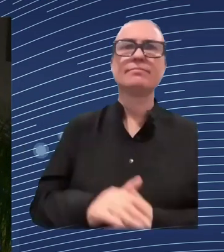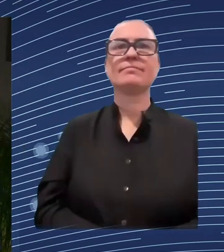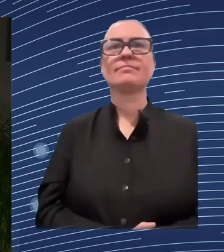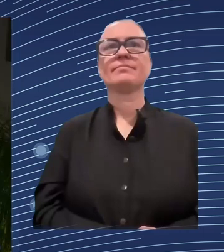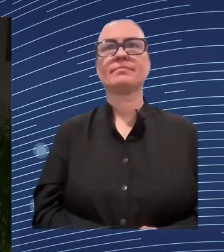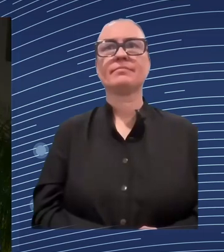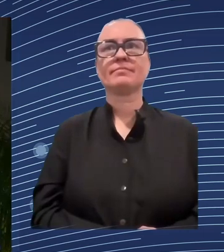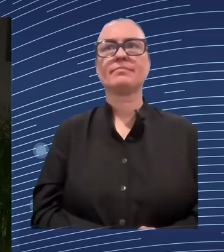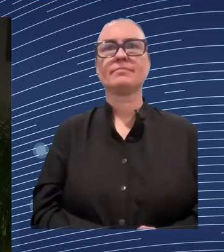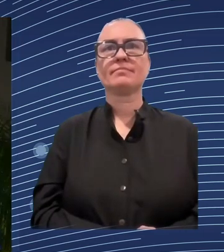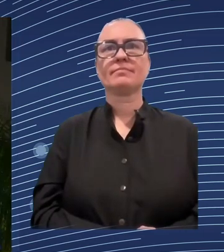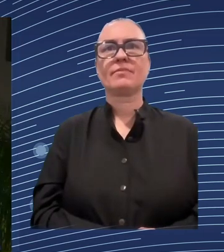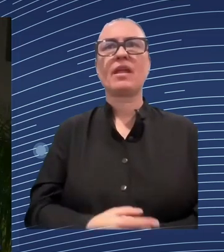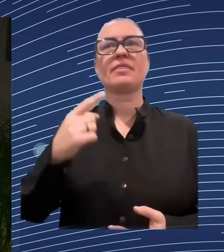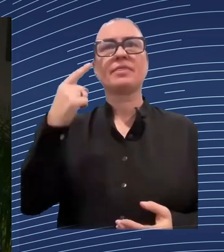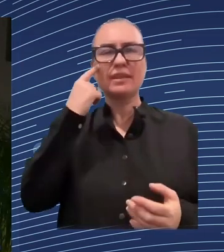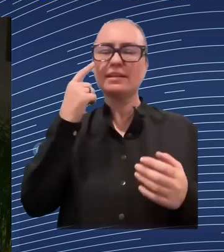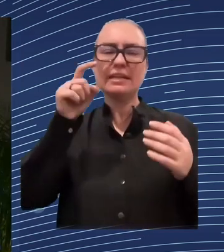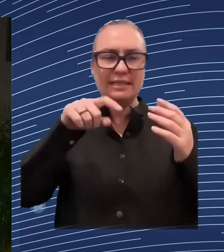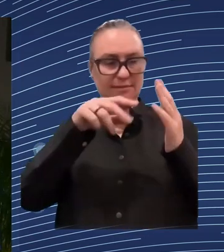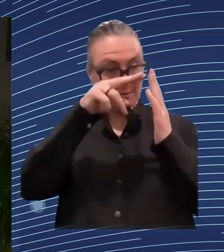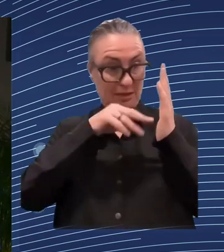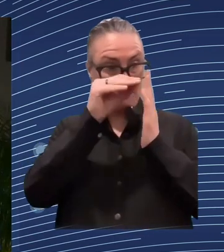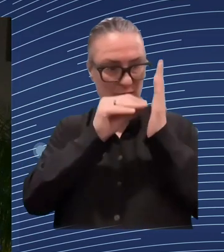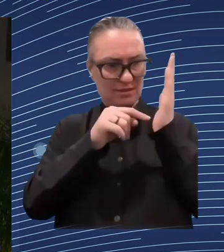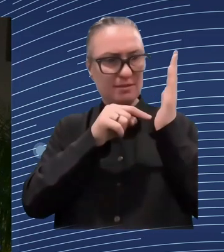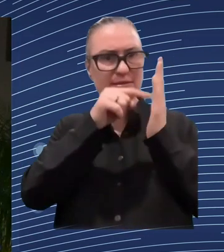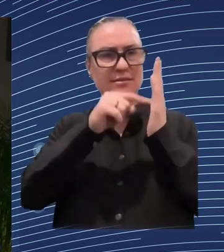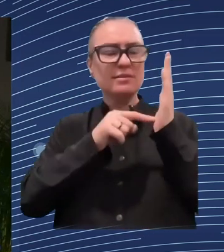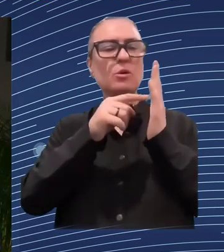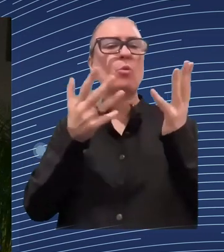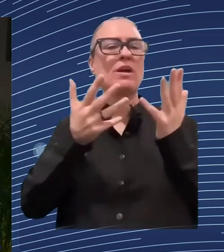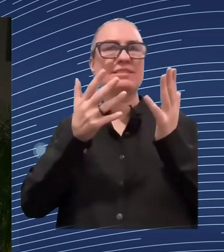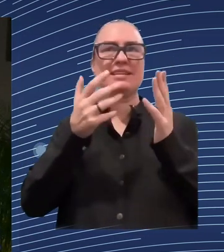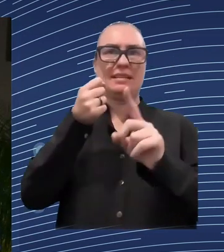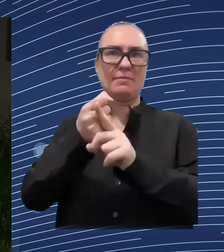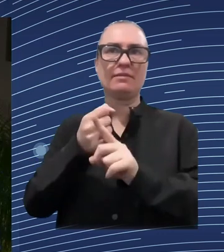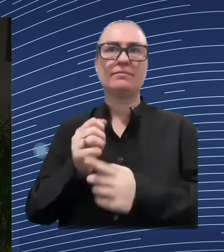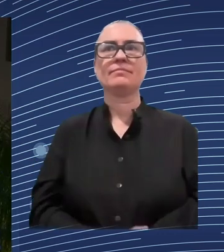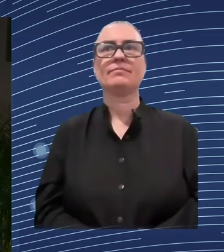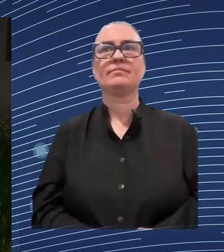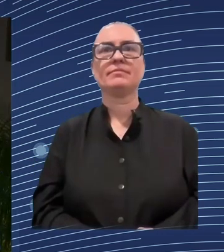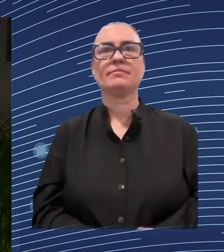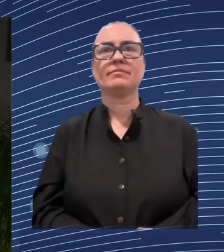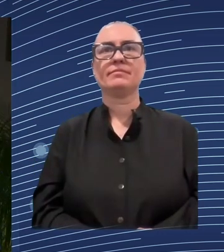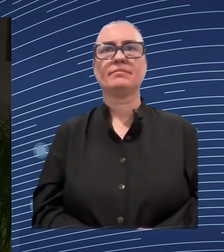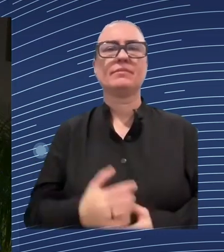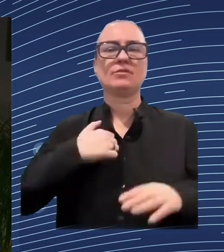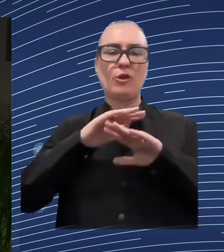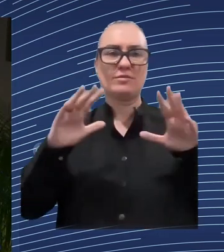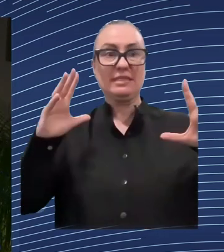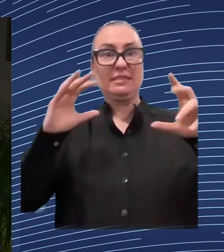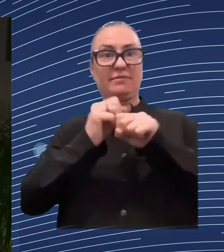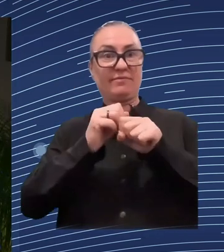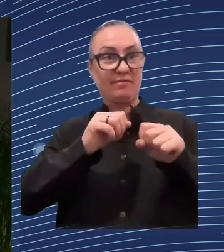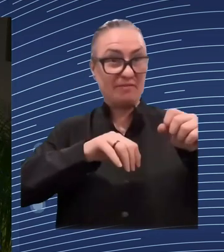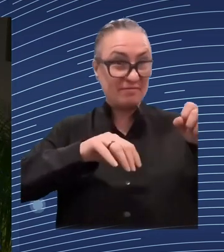transitions, transitions on the labor market, and the overall societal developments. And therefore, we can expect many reforms to